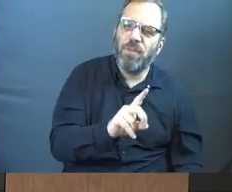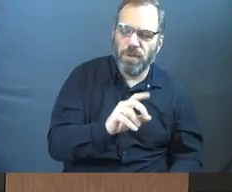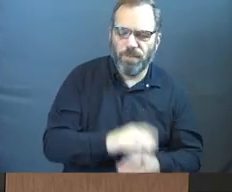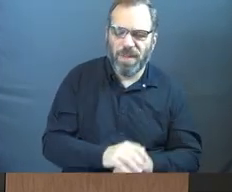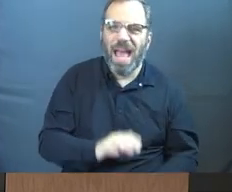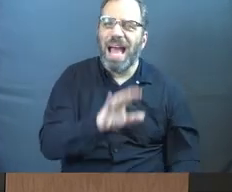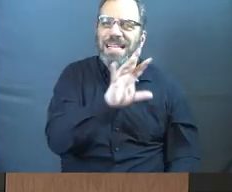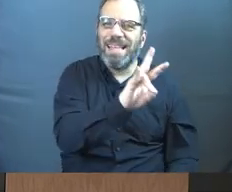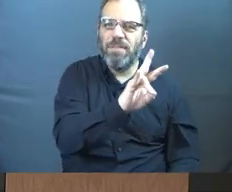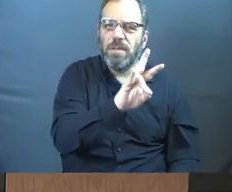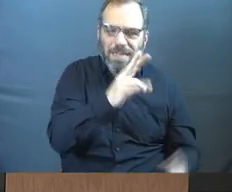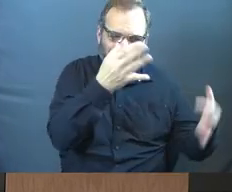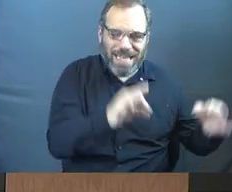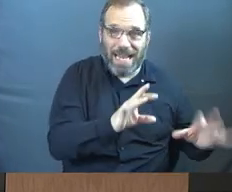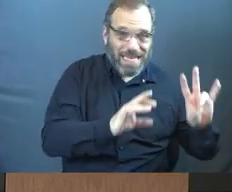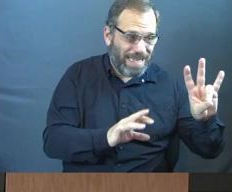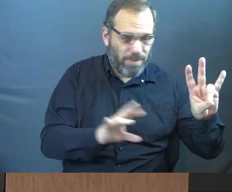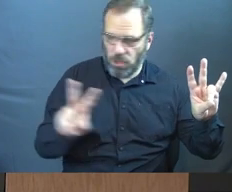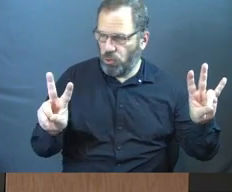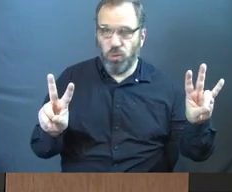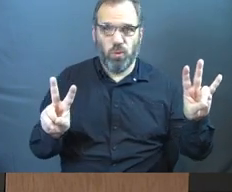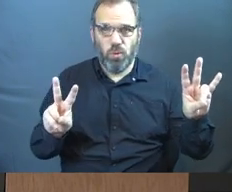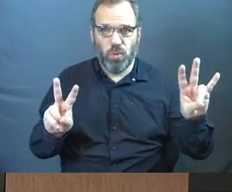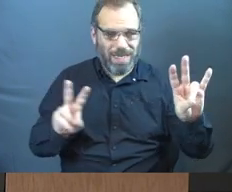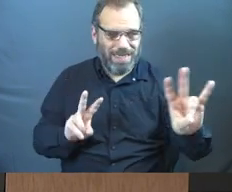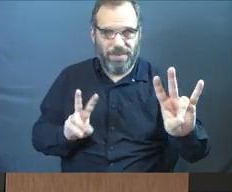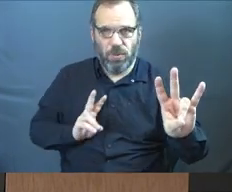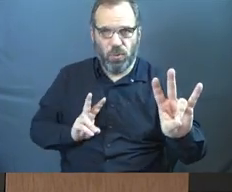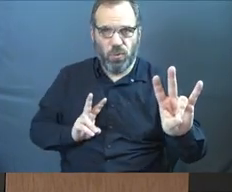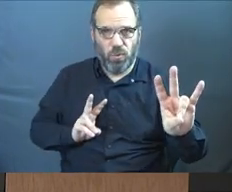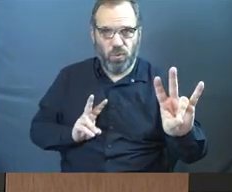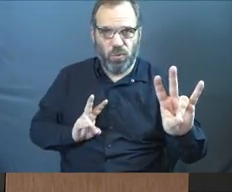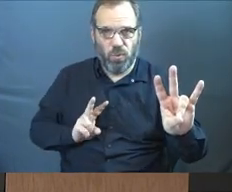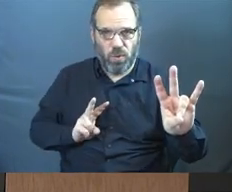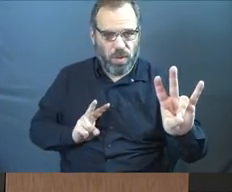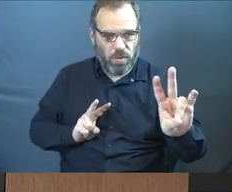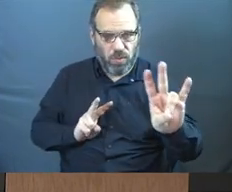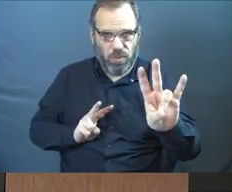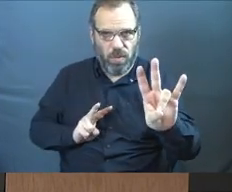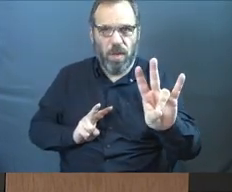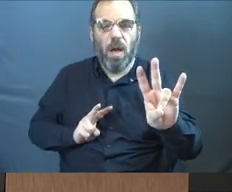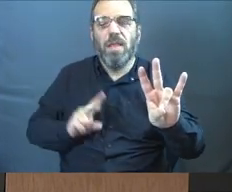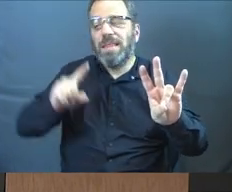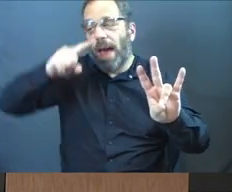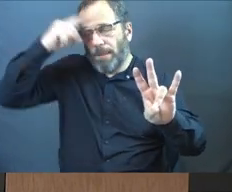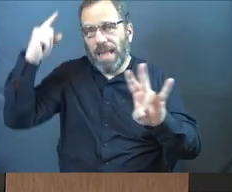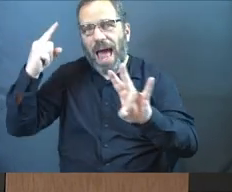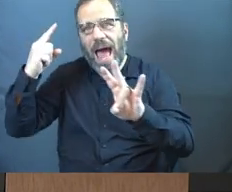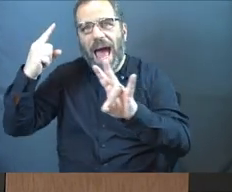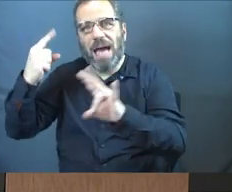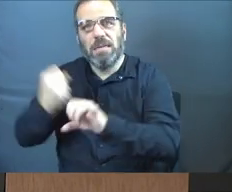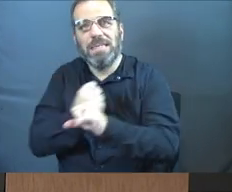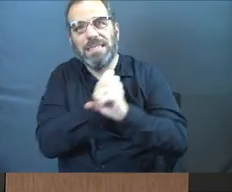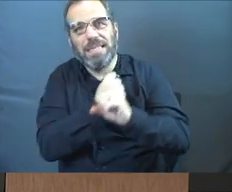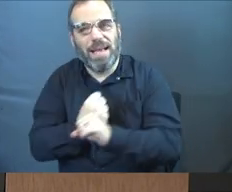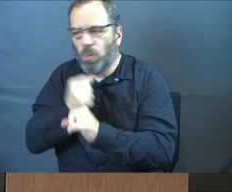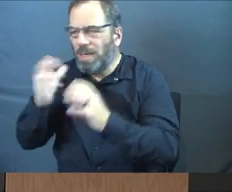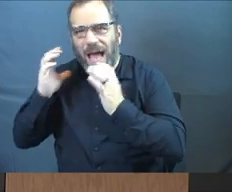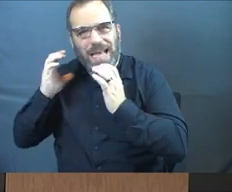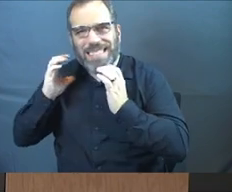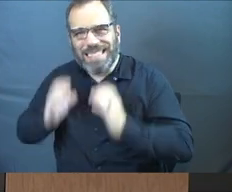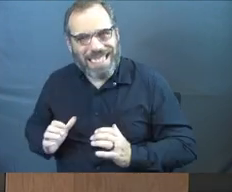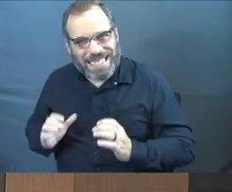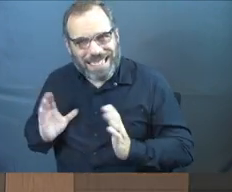was a 7-2 decision. And they specifically came out and said that black slaves were not citizens,